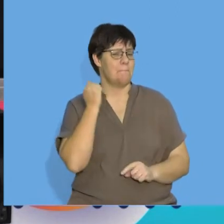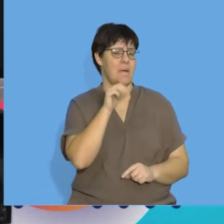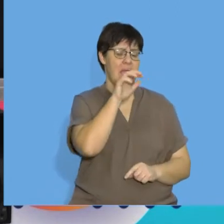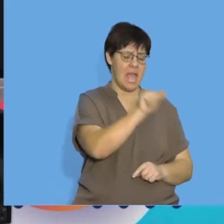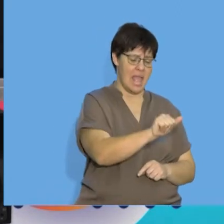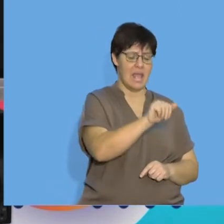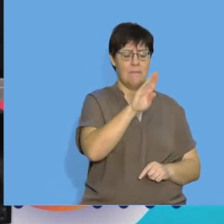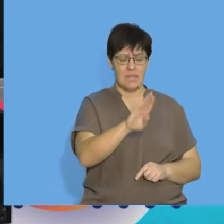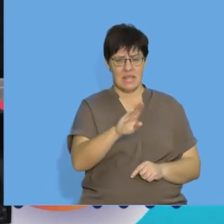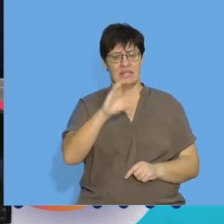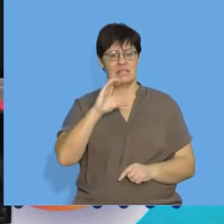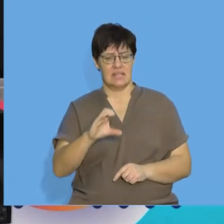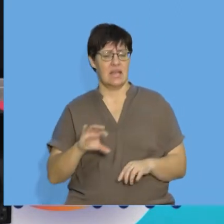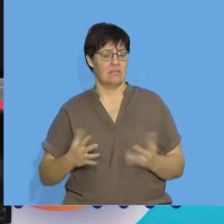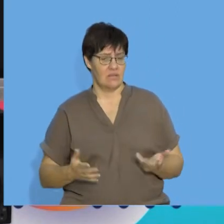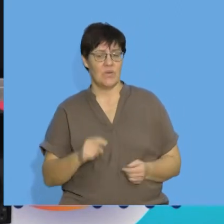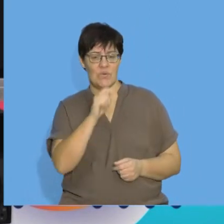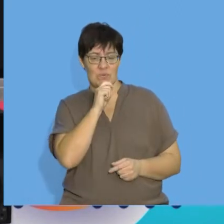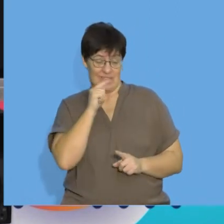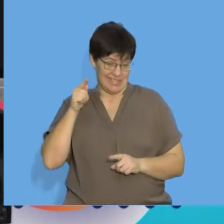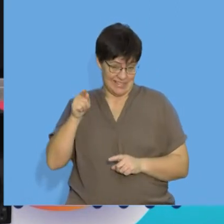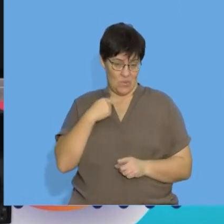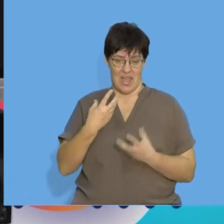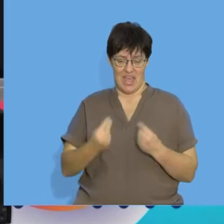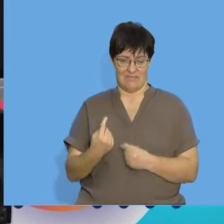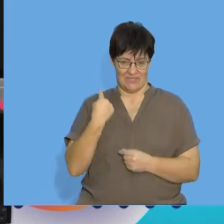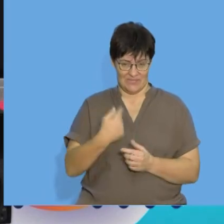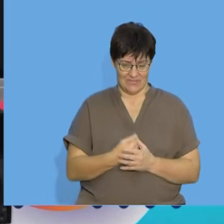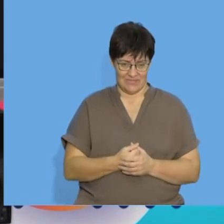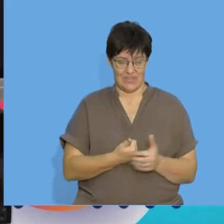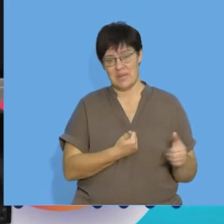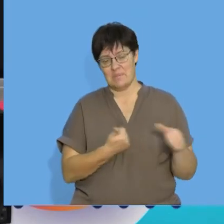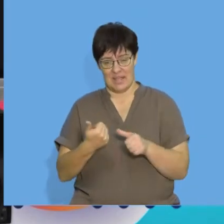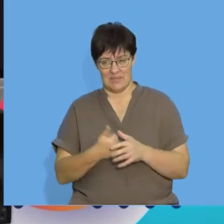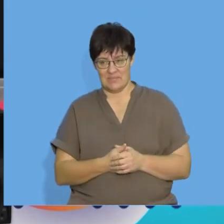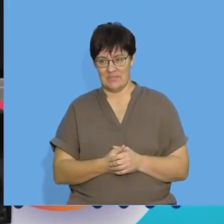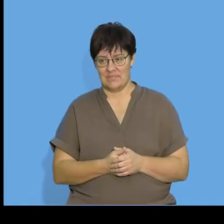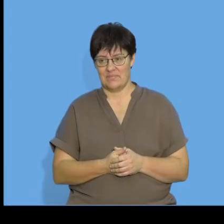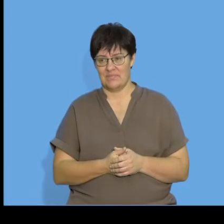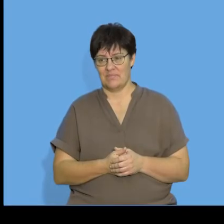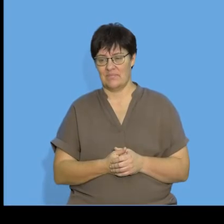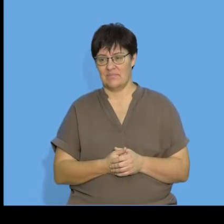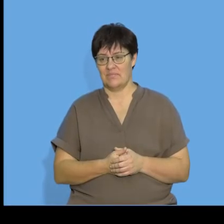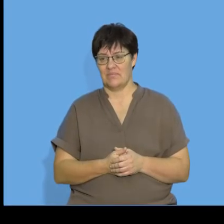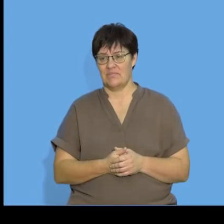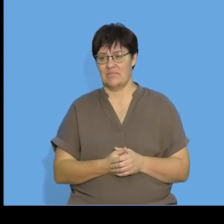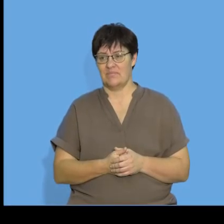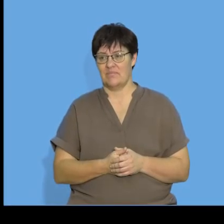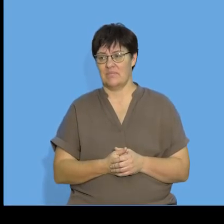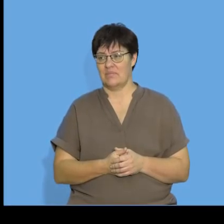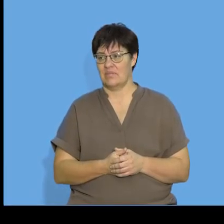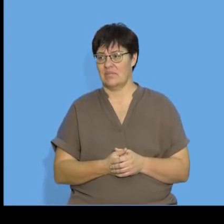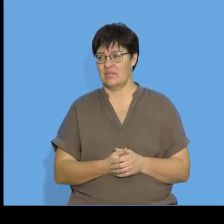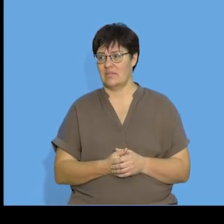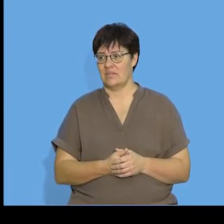a b and c using what's on the ball great let's go back to the board we can